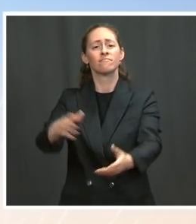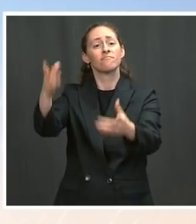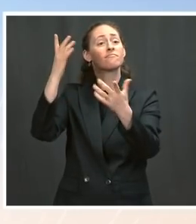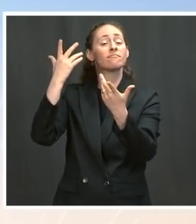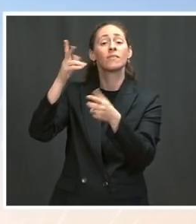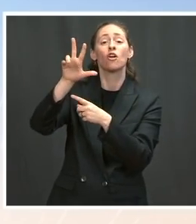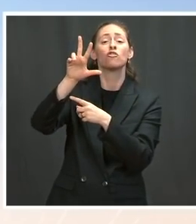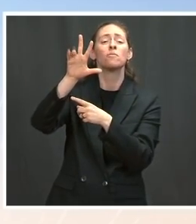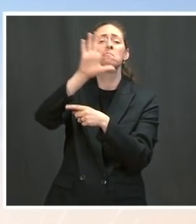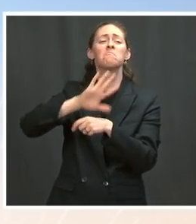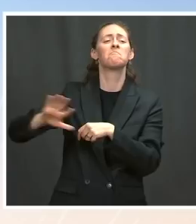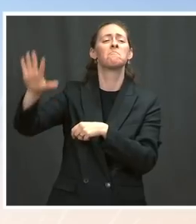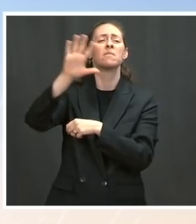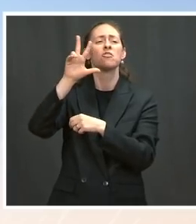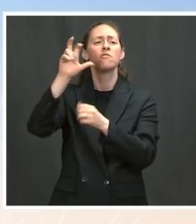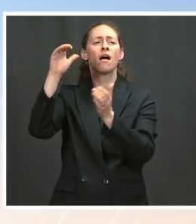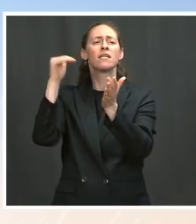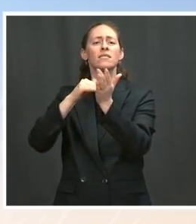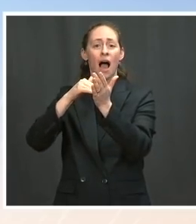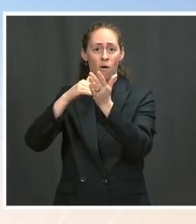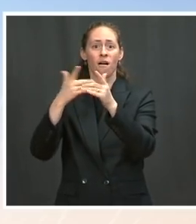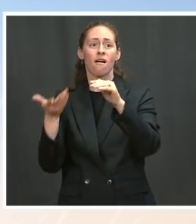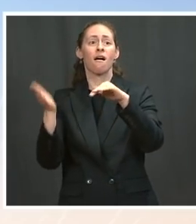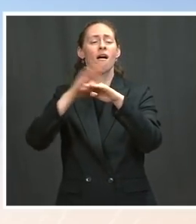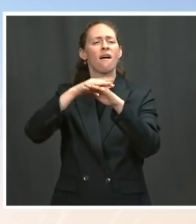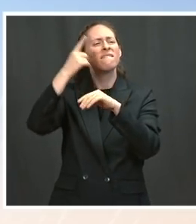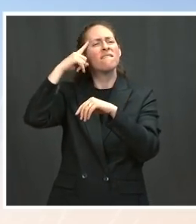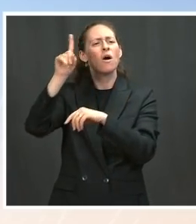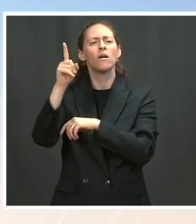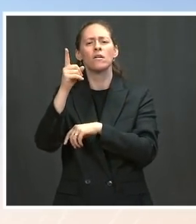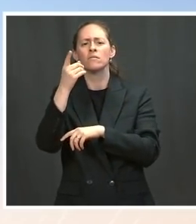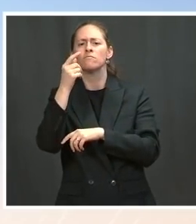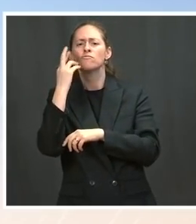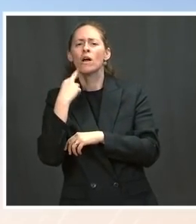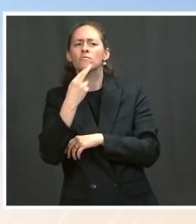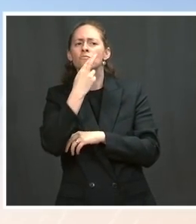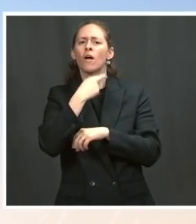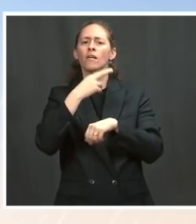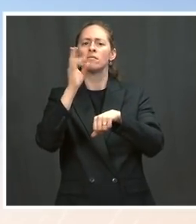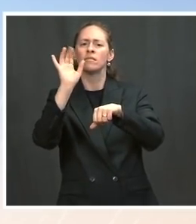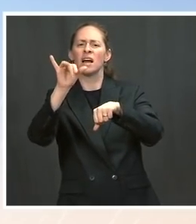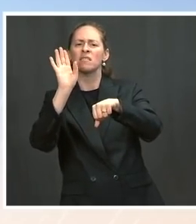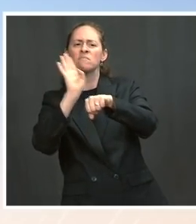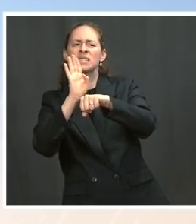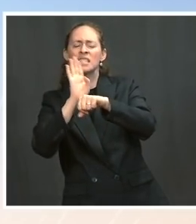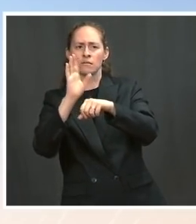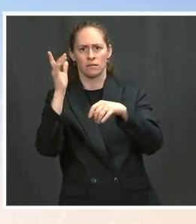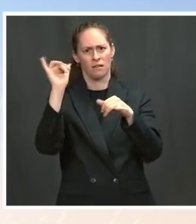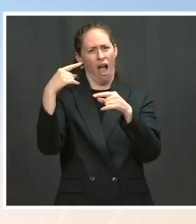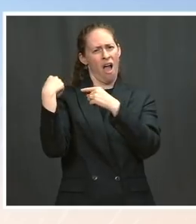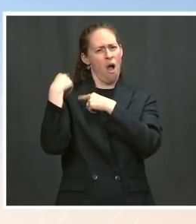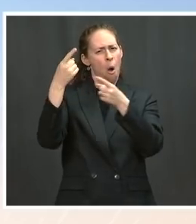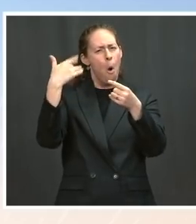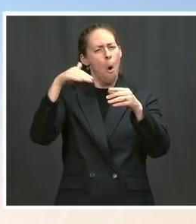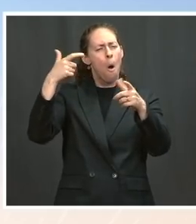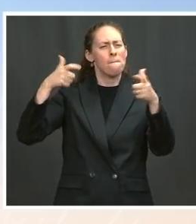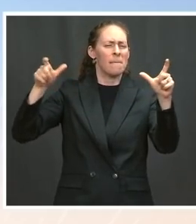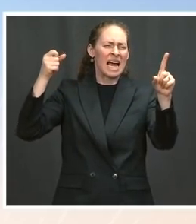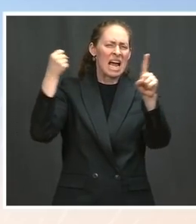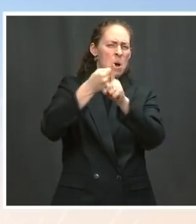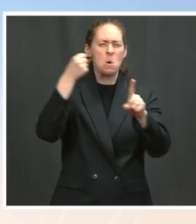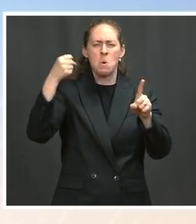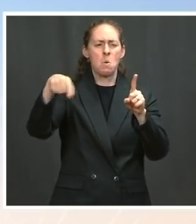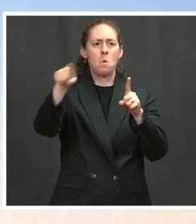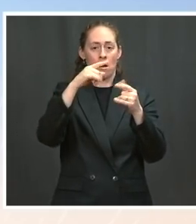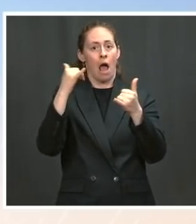that have been so badly battered by this pandemic. We should also be encouraged by the ongoing expansion